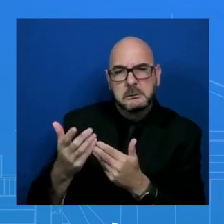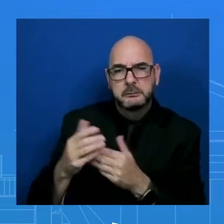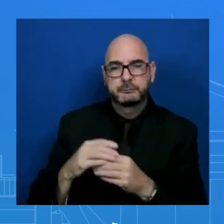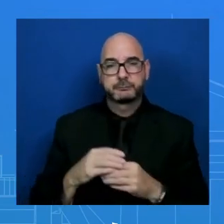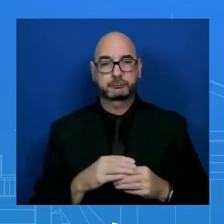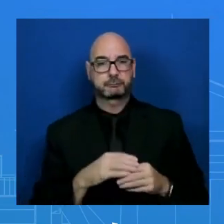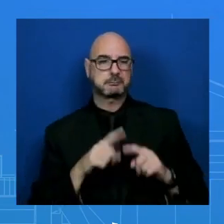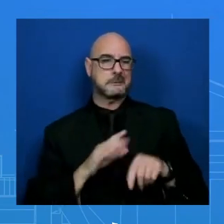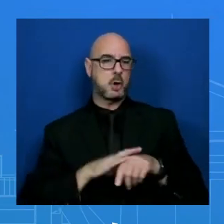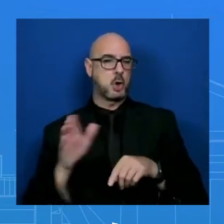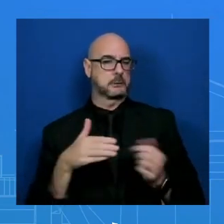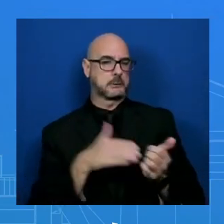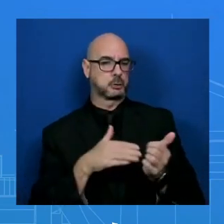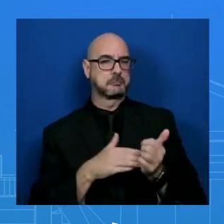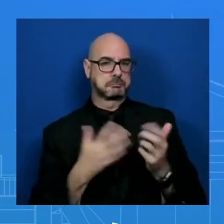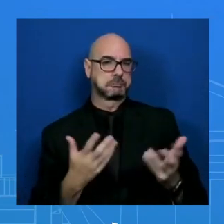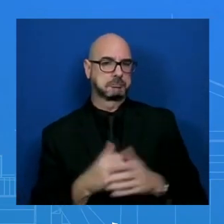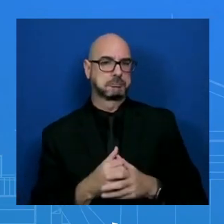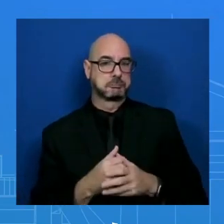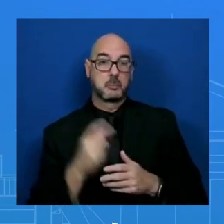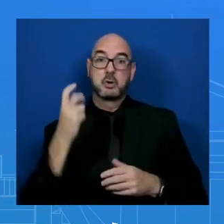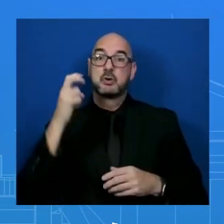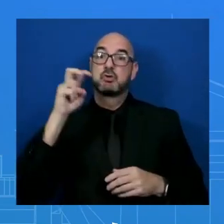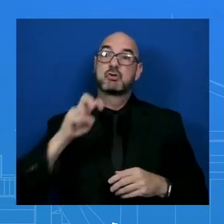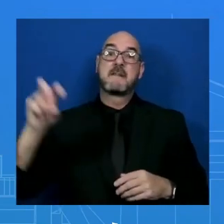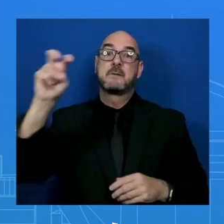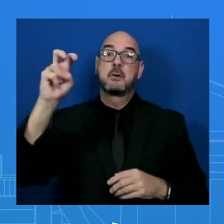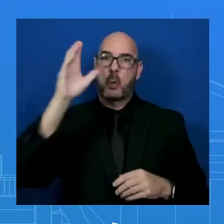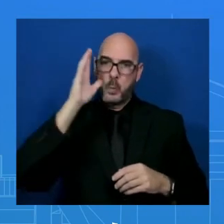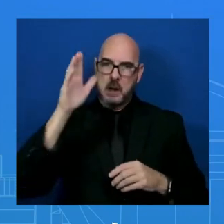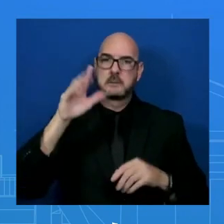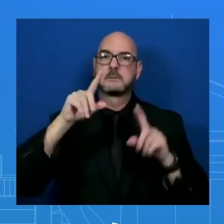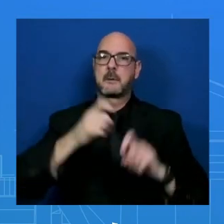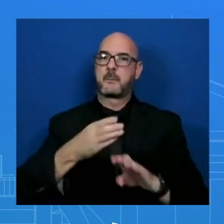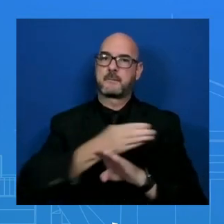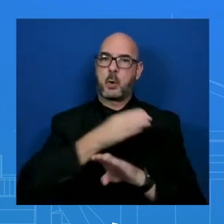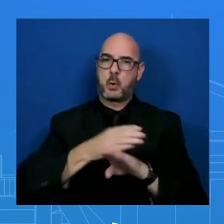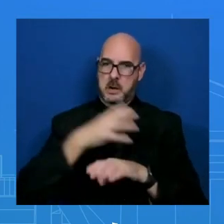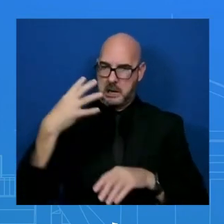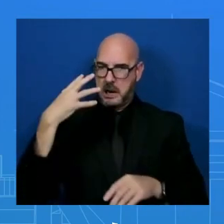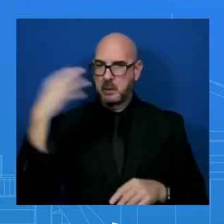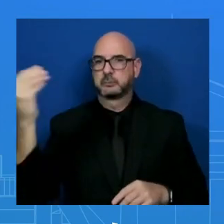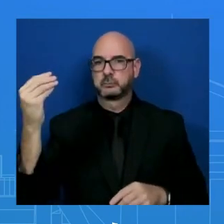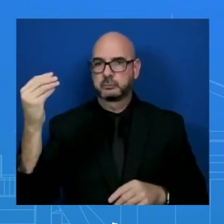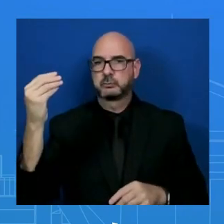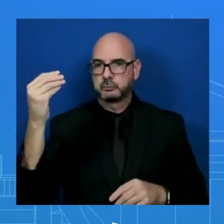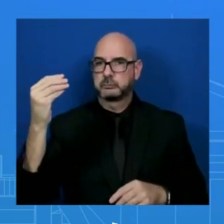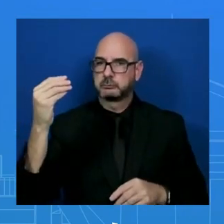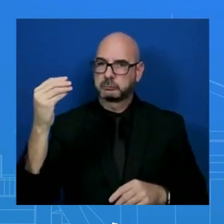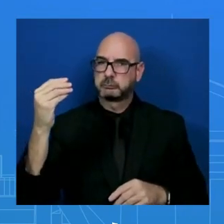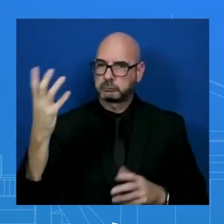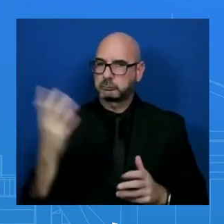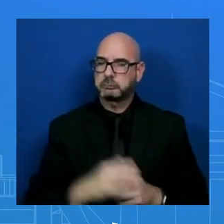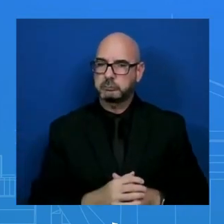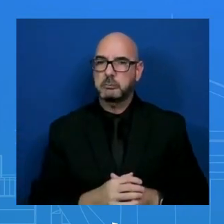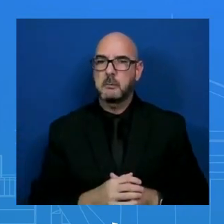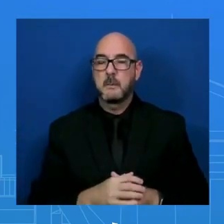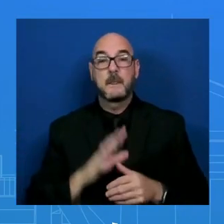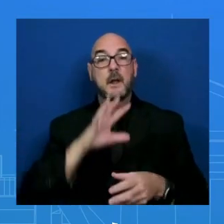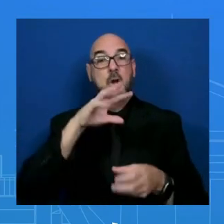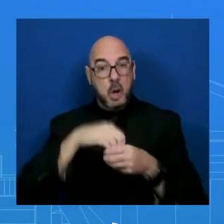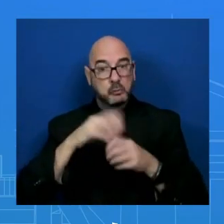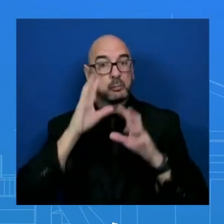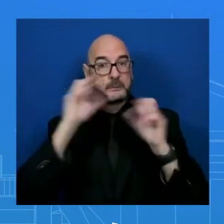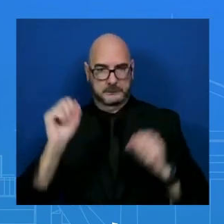all travelers are certainly going to test, right, before they head out to India, and that's including the President. So that is something that's